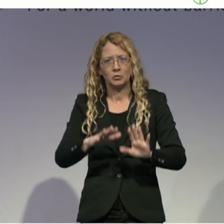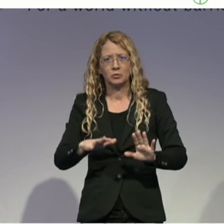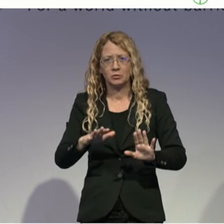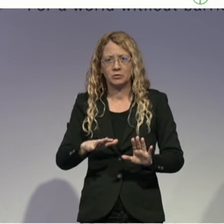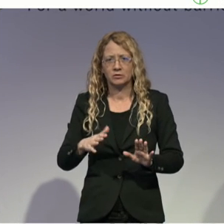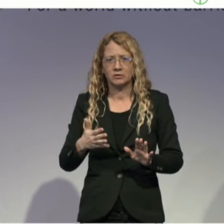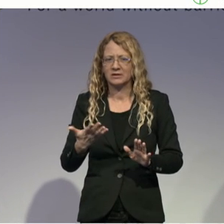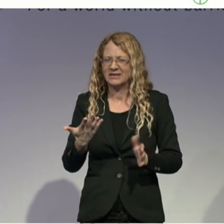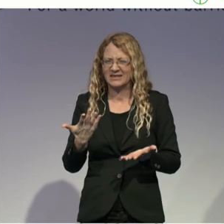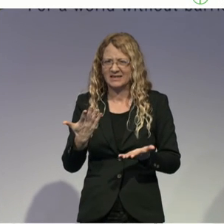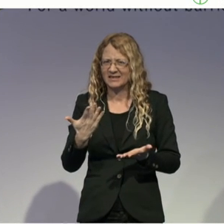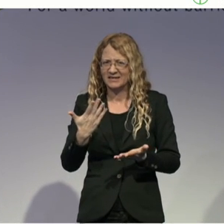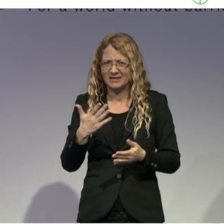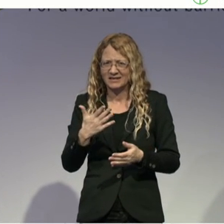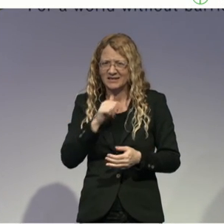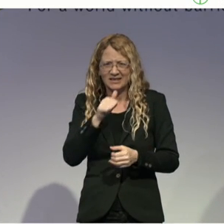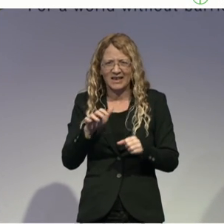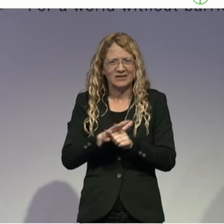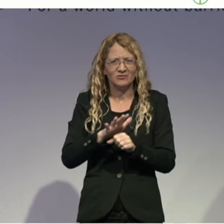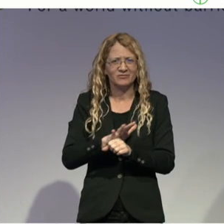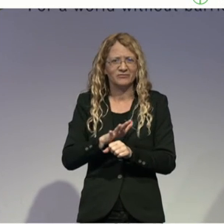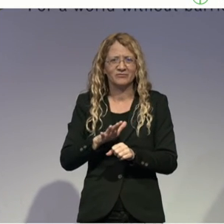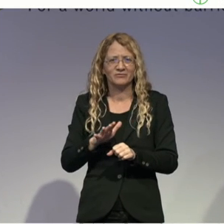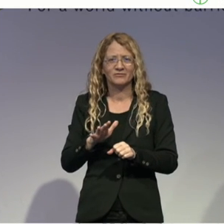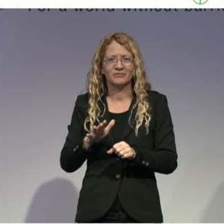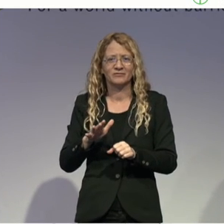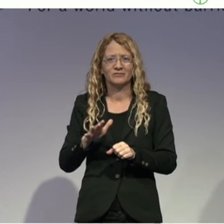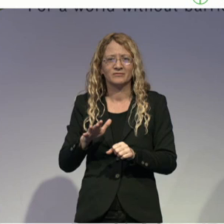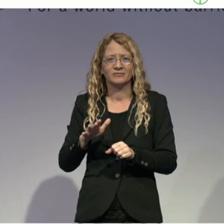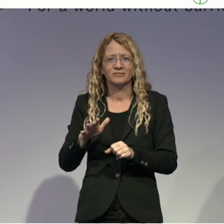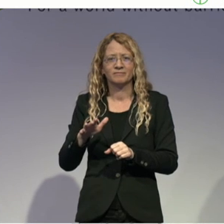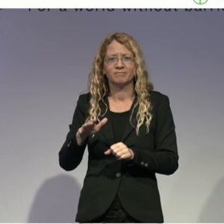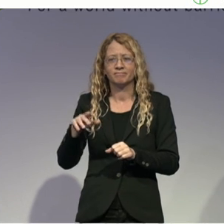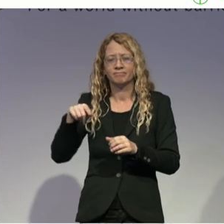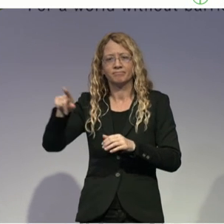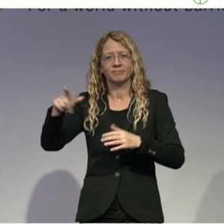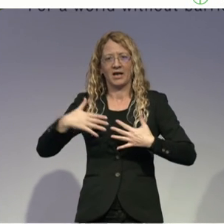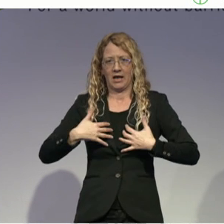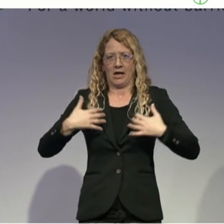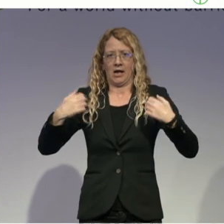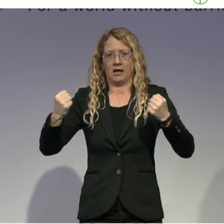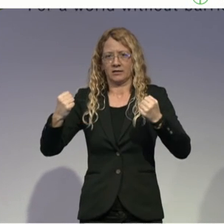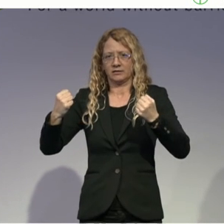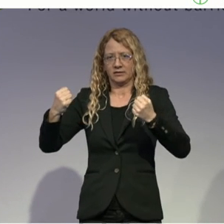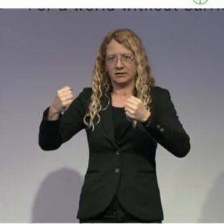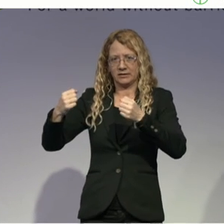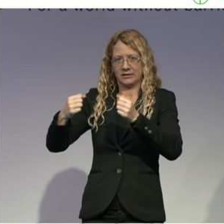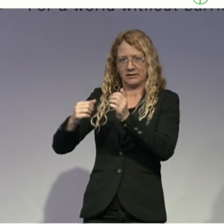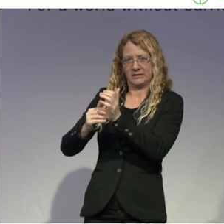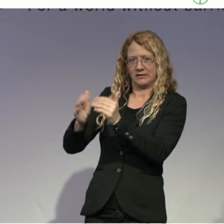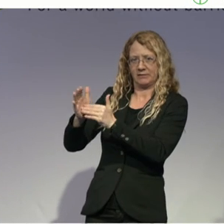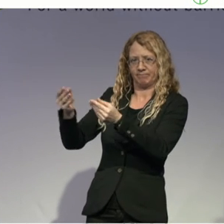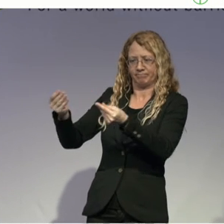couple of hours a week of motor rehabilitation just to let his hands improve. But